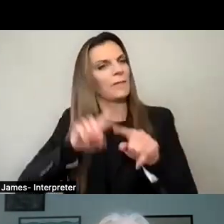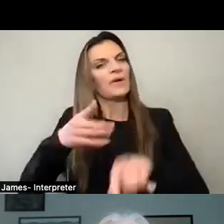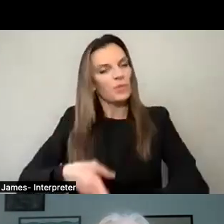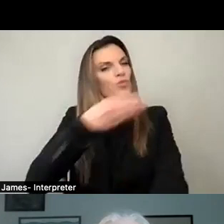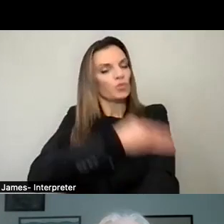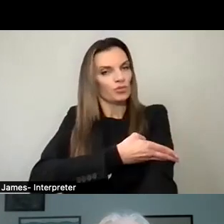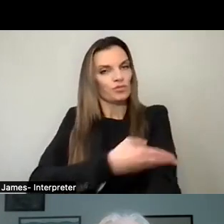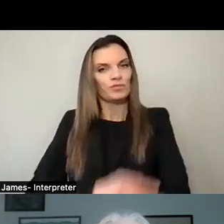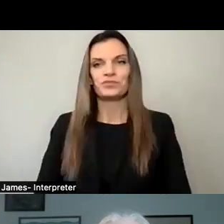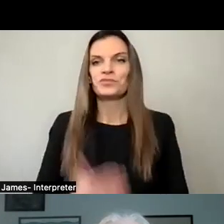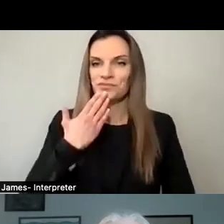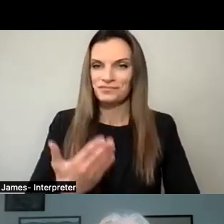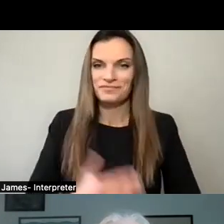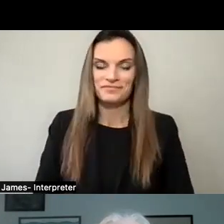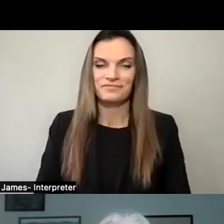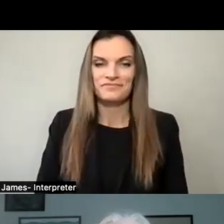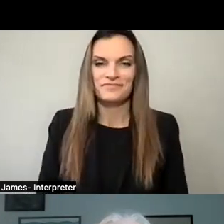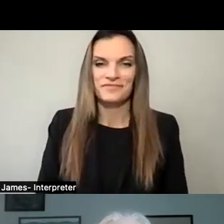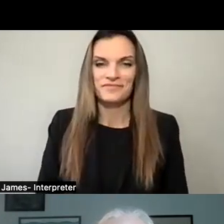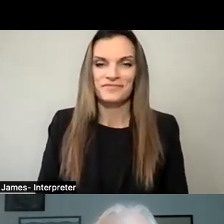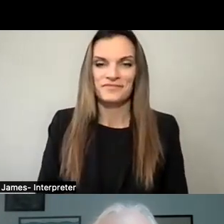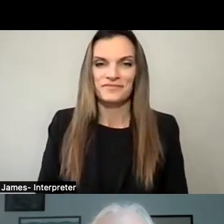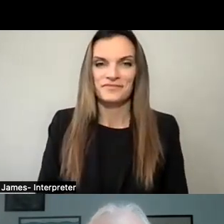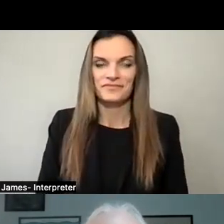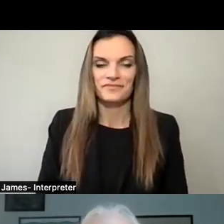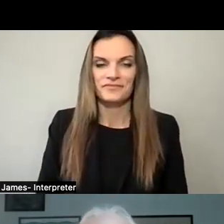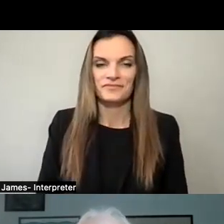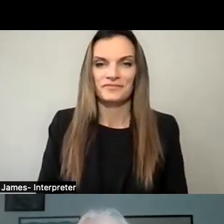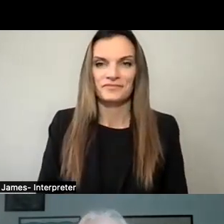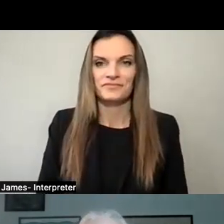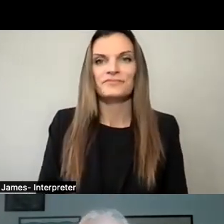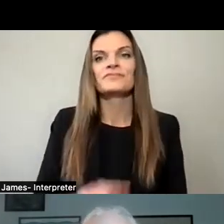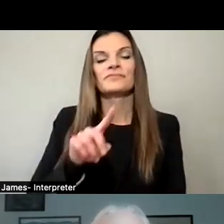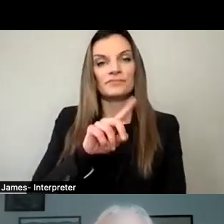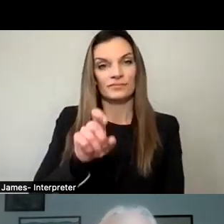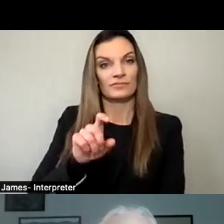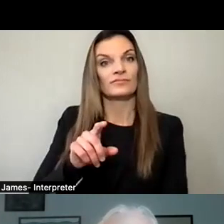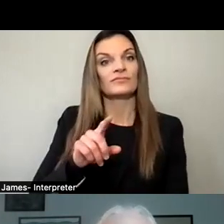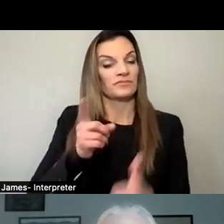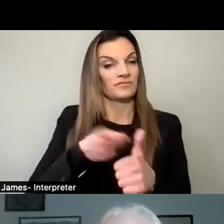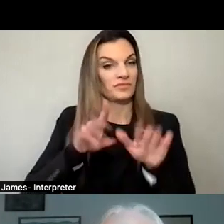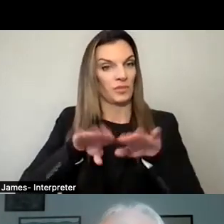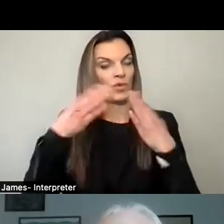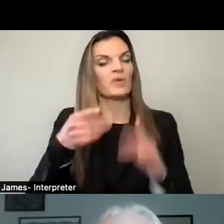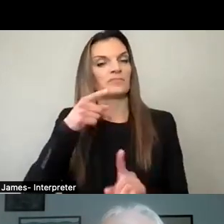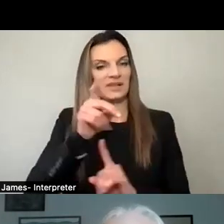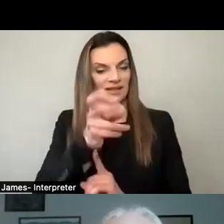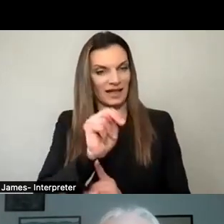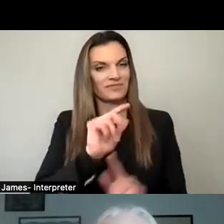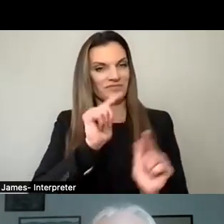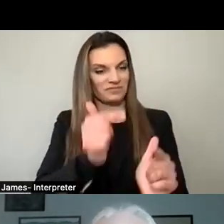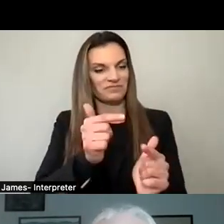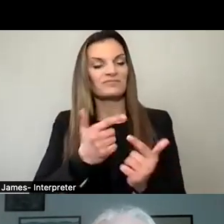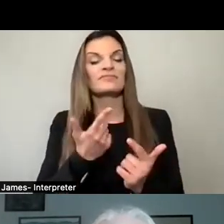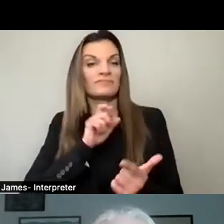Thank you. Thank you. you. Okay. Question number one to Ken first. What do you